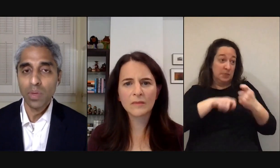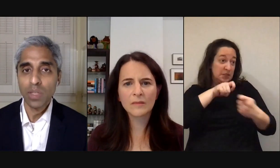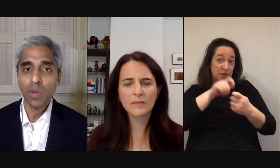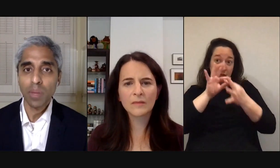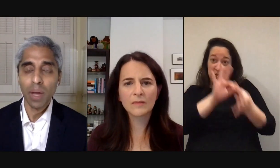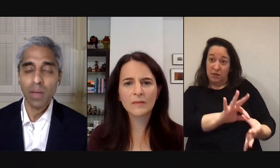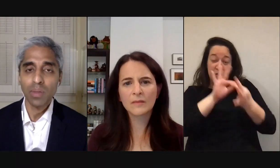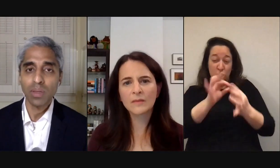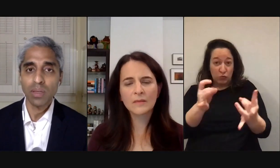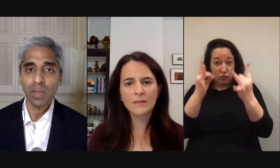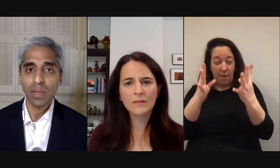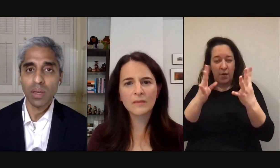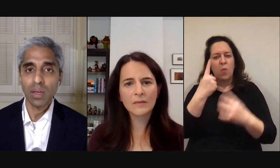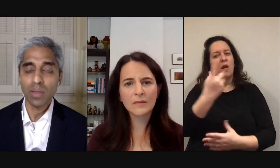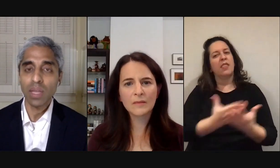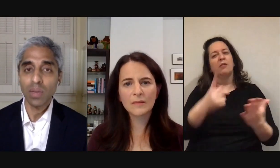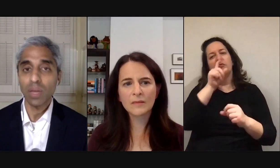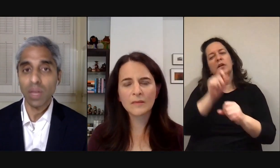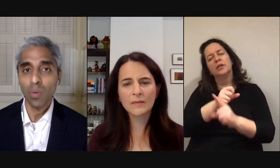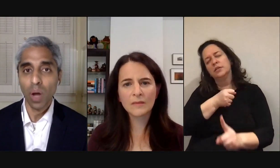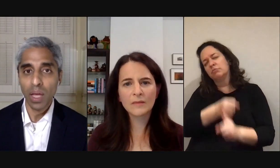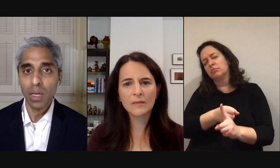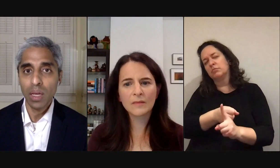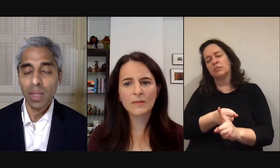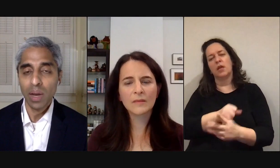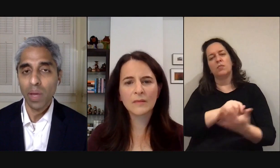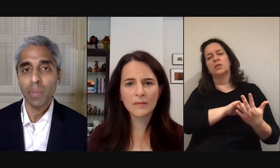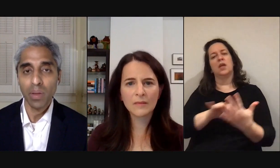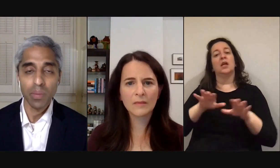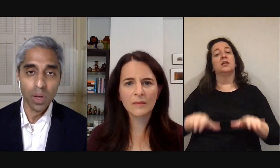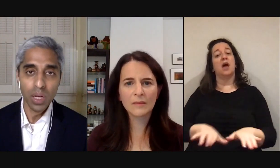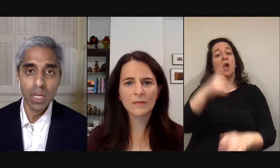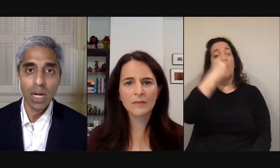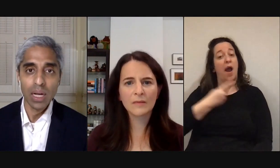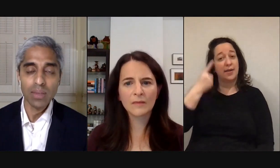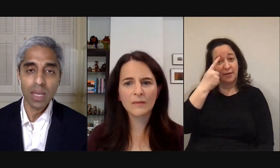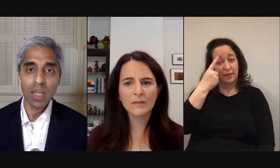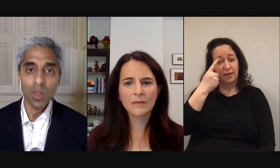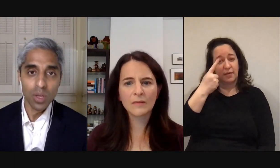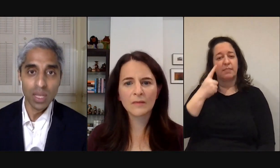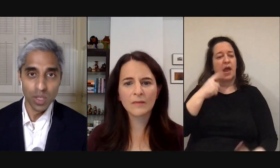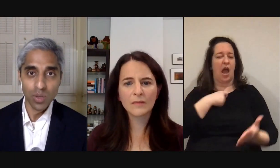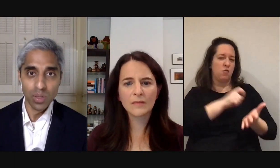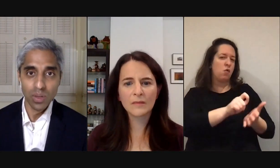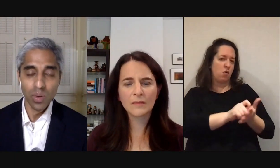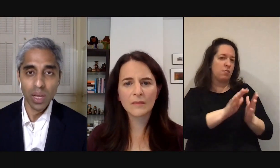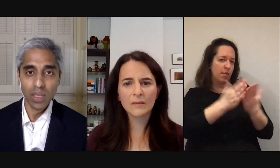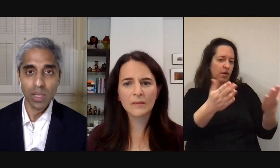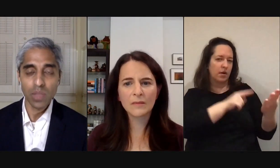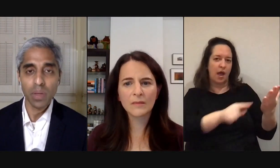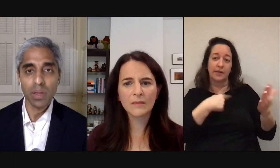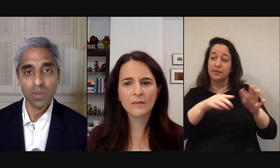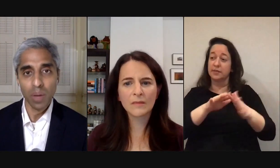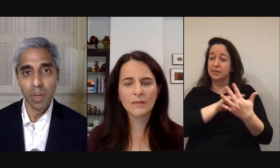was really struck by was this uh a study that was done in hawaii and that i write about in the book a study that looked at children who